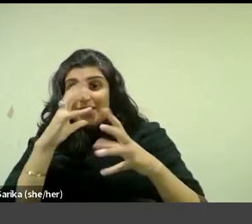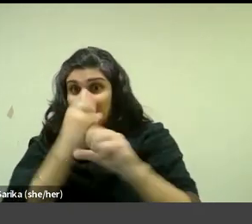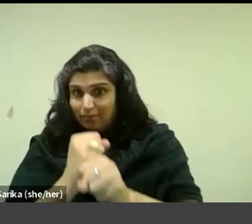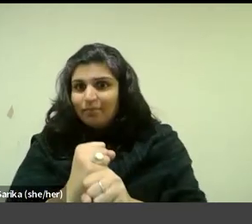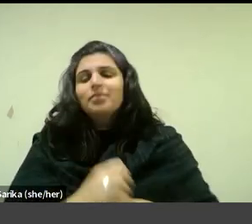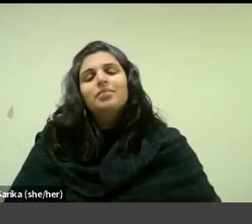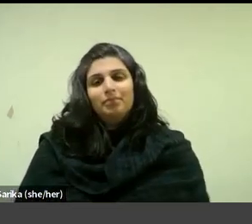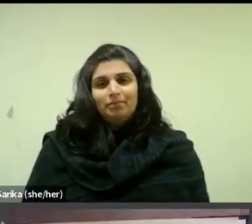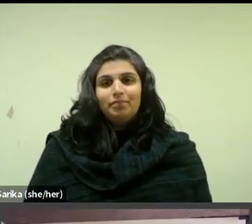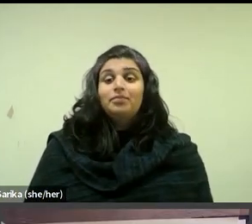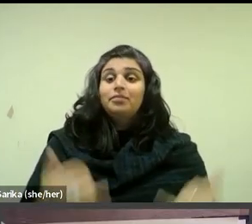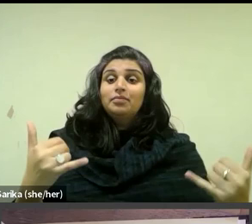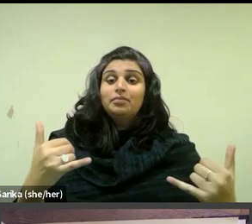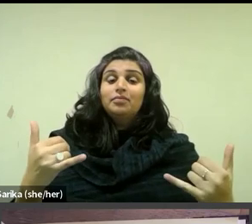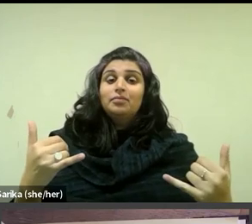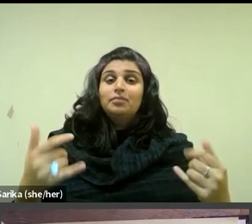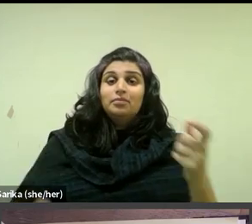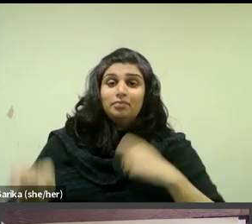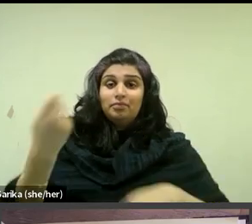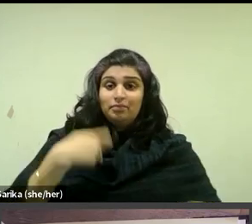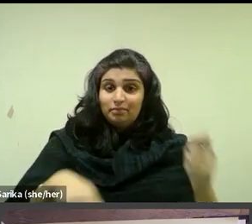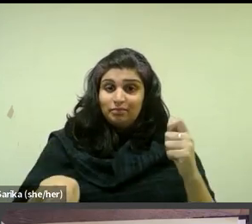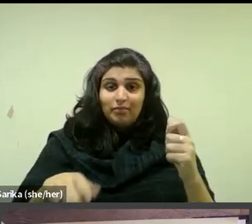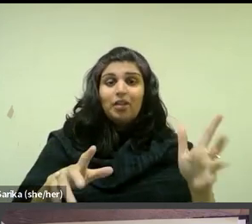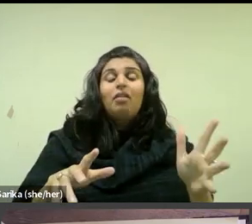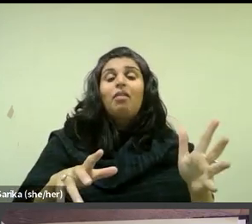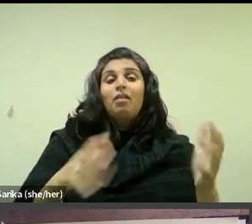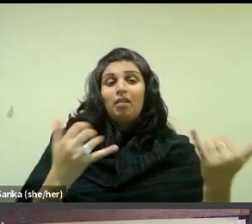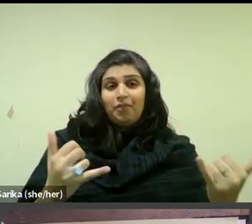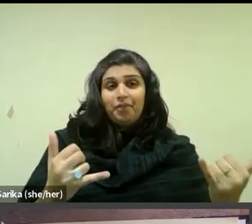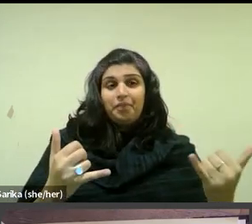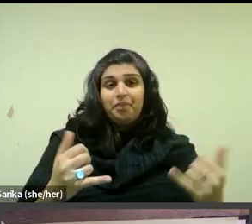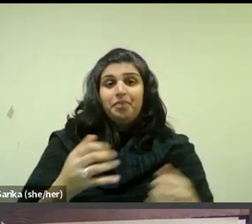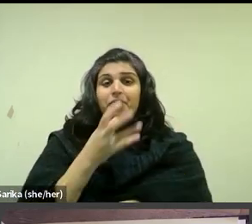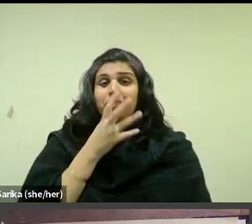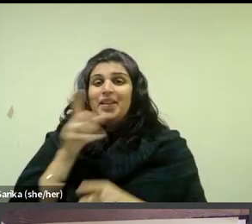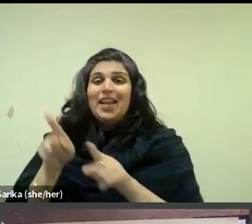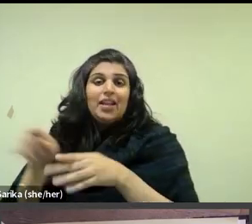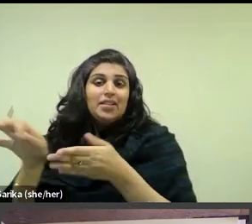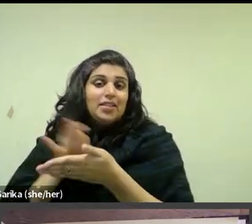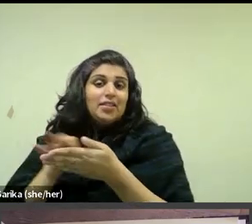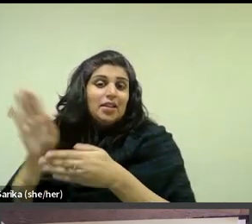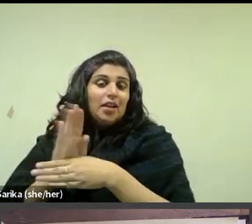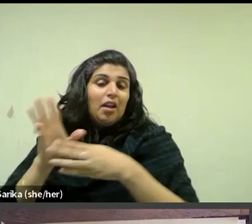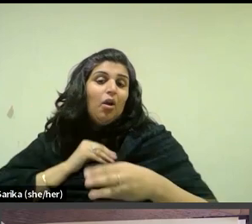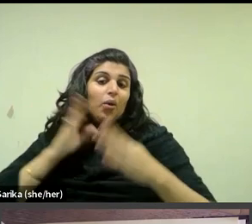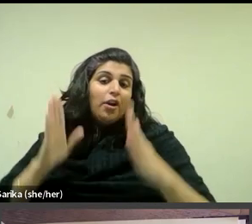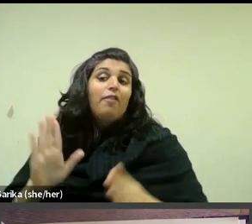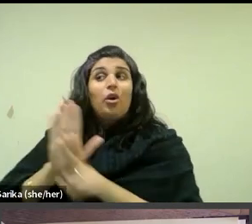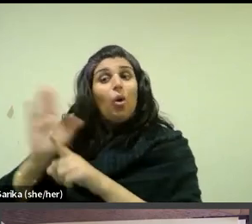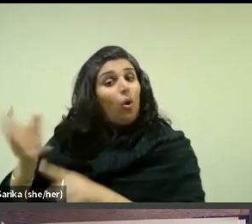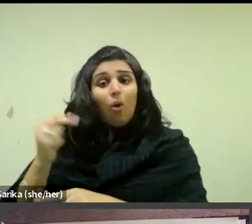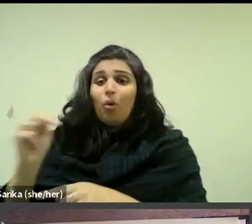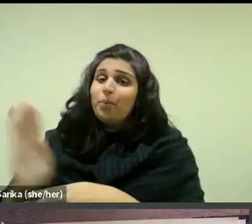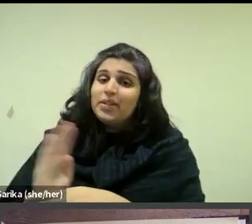Okay, so now I'm going to move on to talk about Madame Vuillard as a seamstress and owner of her own business,